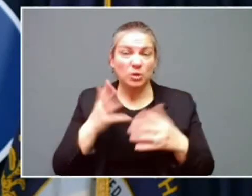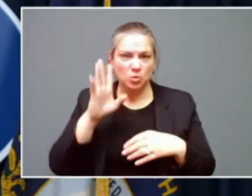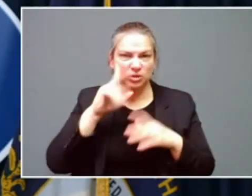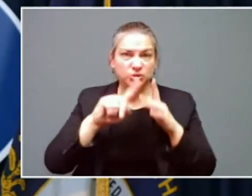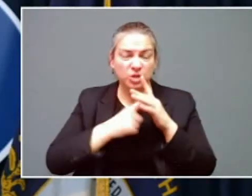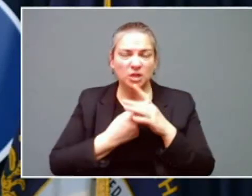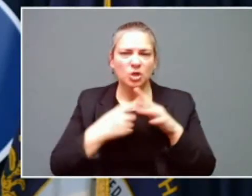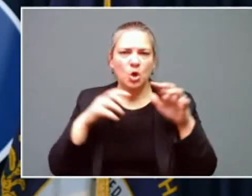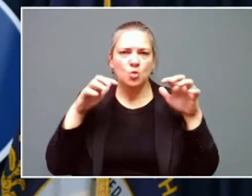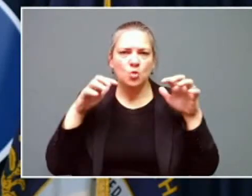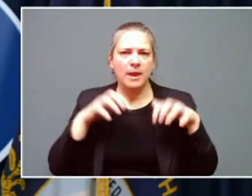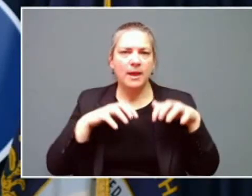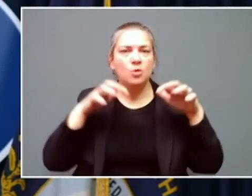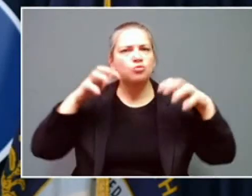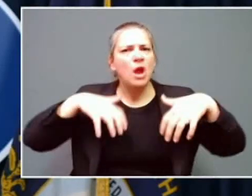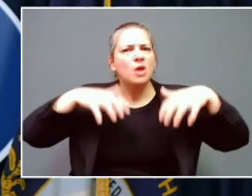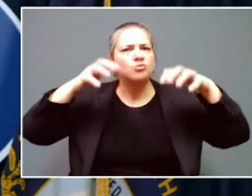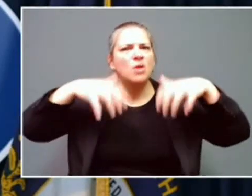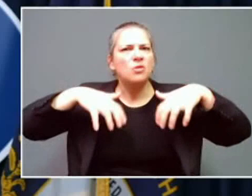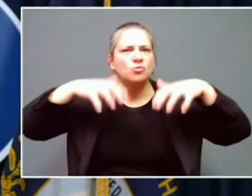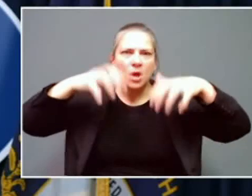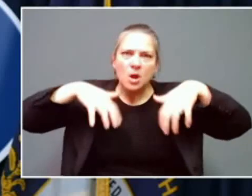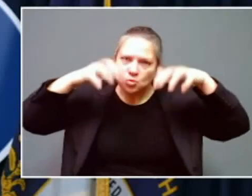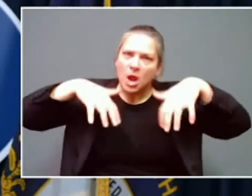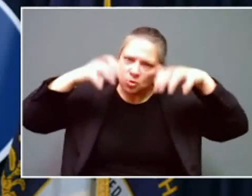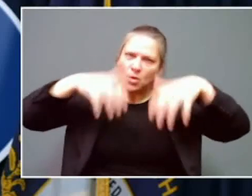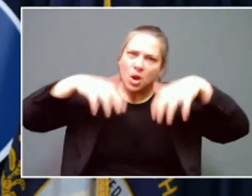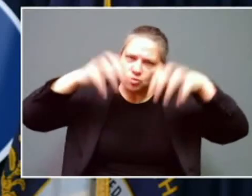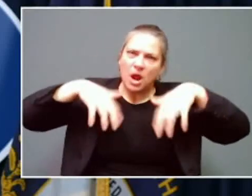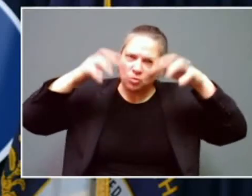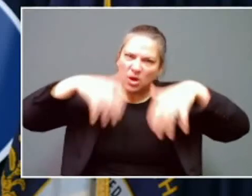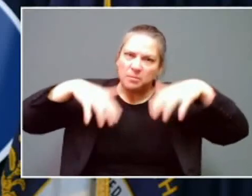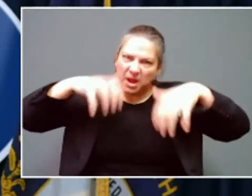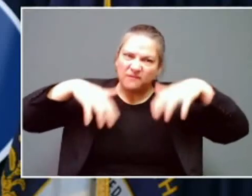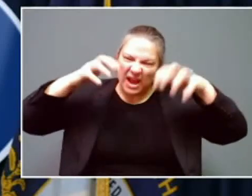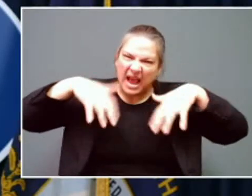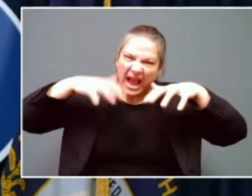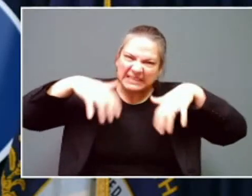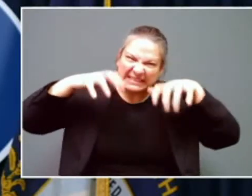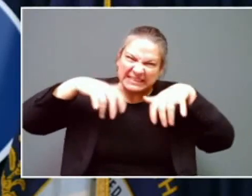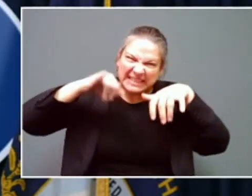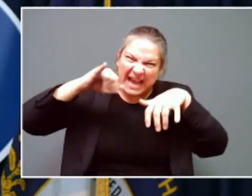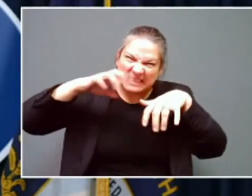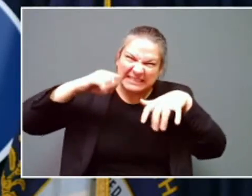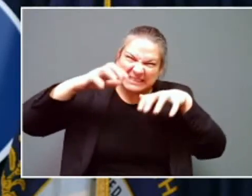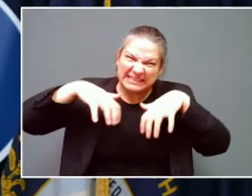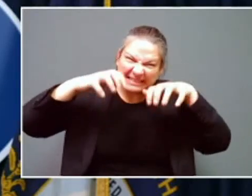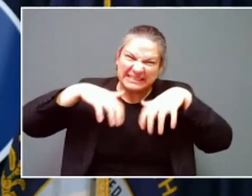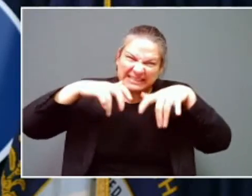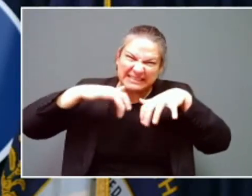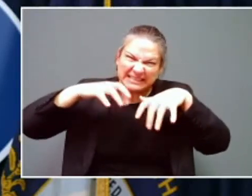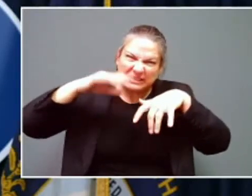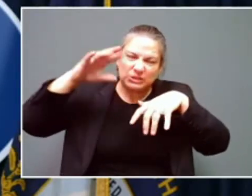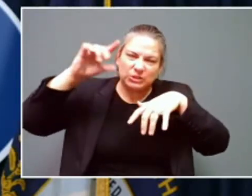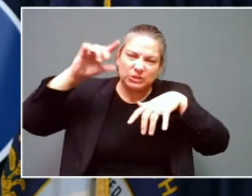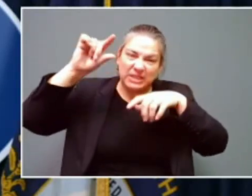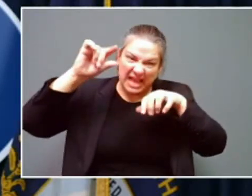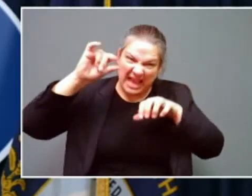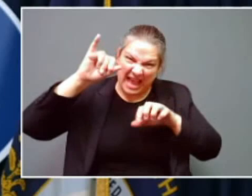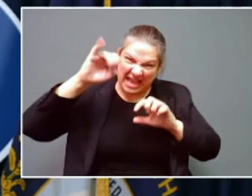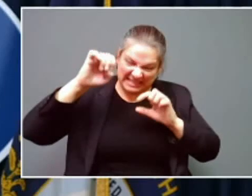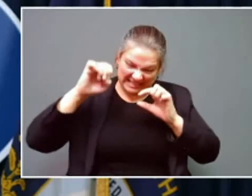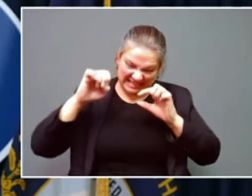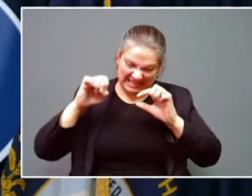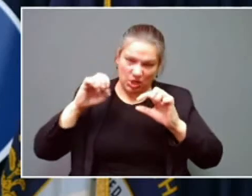changes to freezing rain and ice with snow on top, so it makes it really